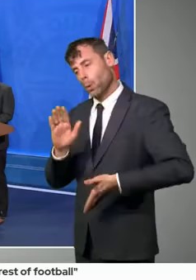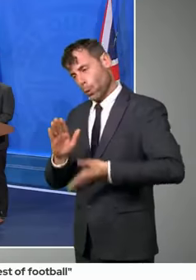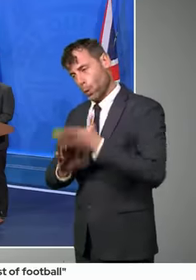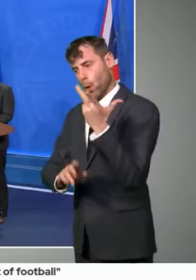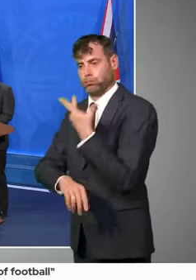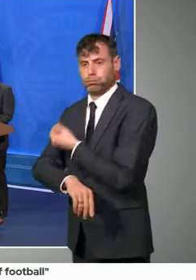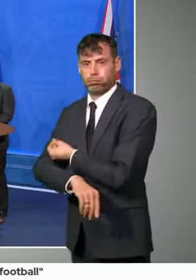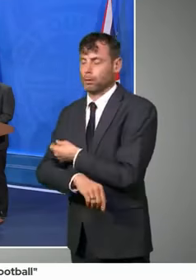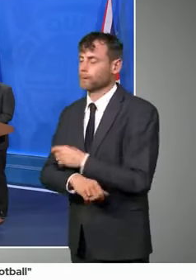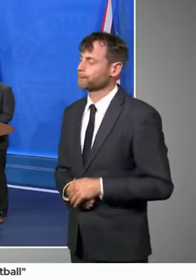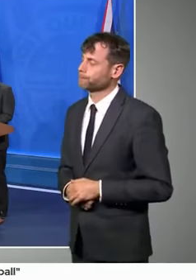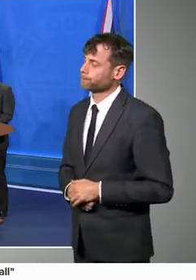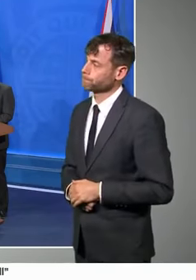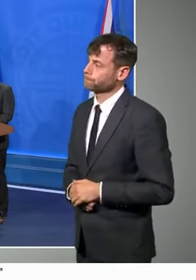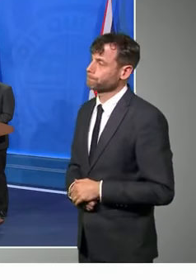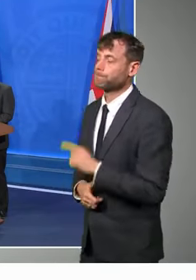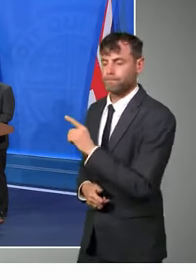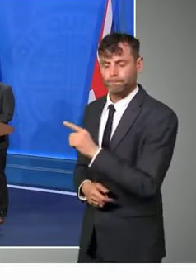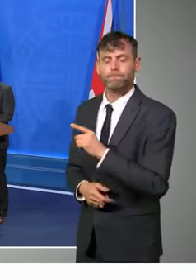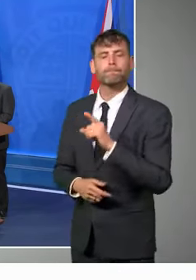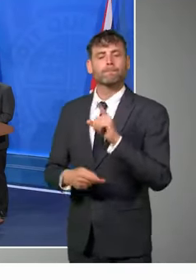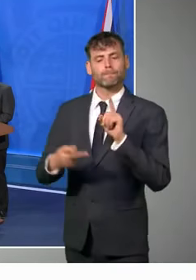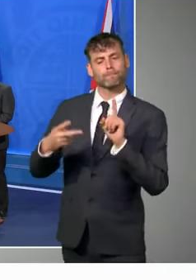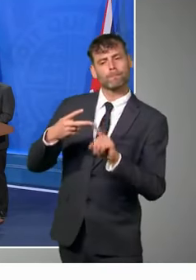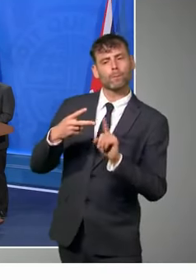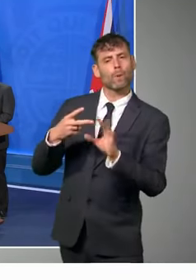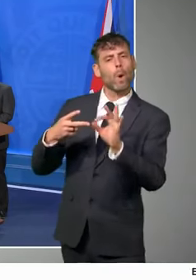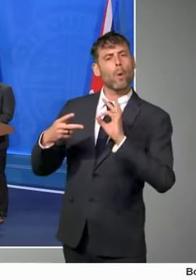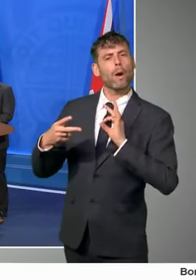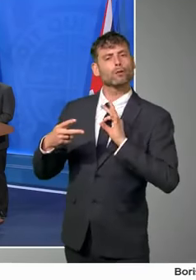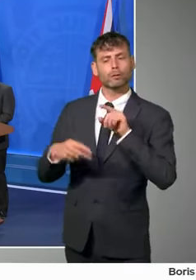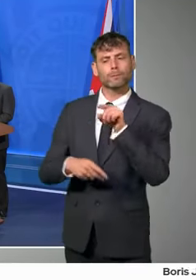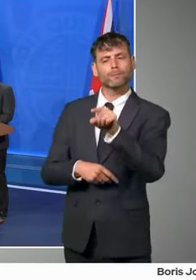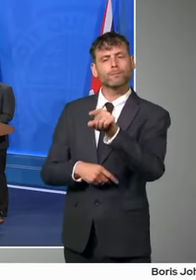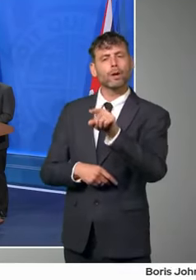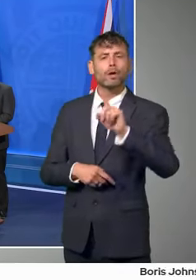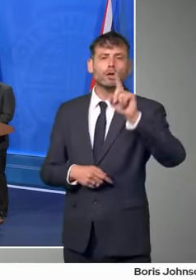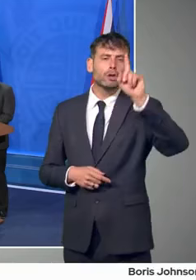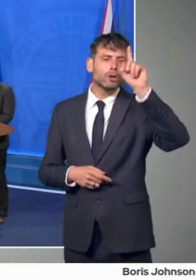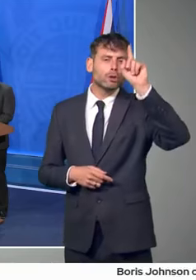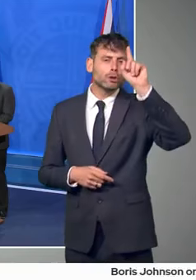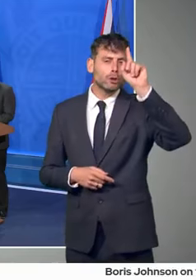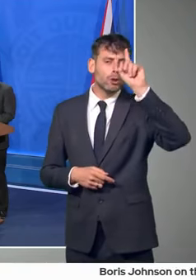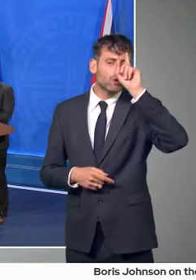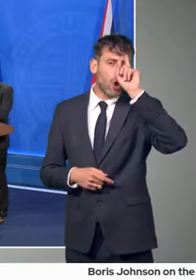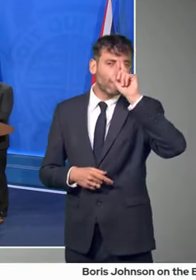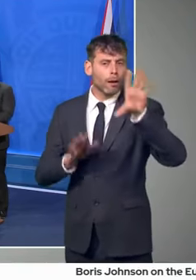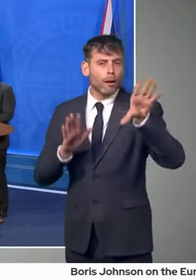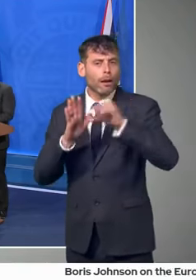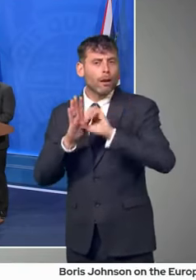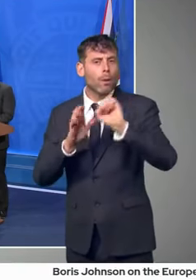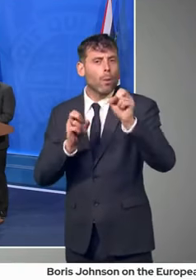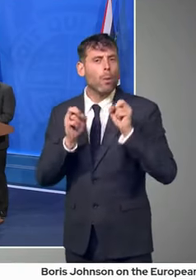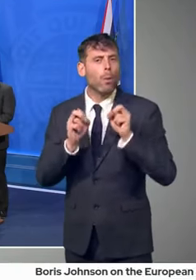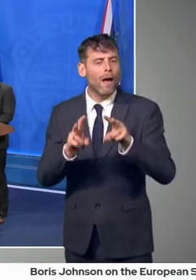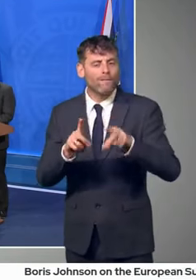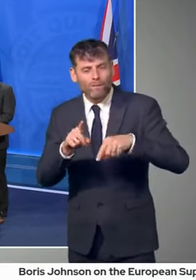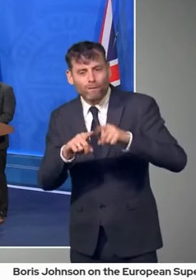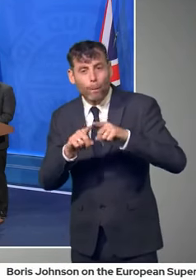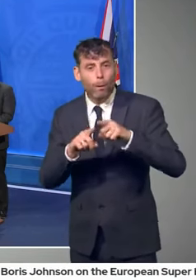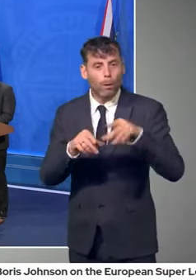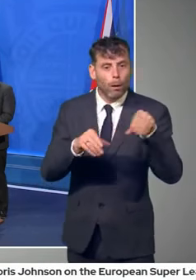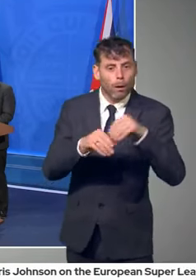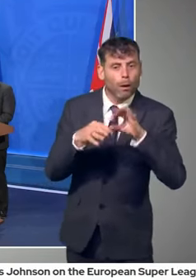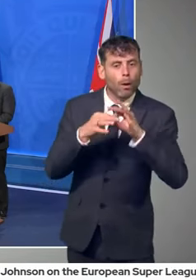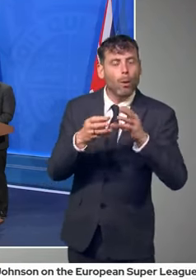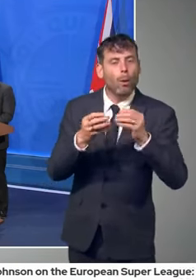the German approach to, to this, Jessica. I think that's really a matter for Tracy, uh, Tracy Crouch and her review. I really wouldn't want to, uh, to,